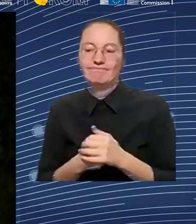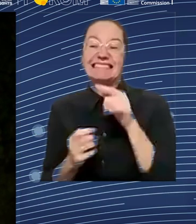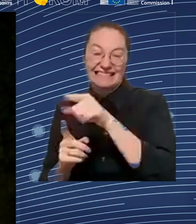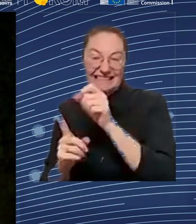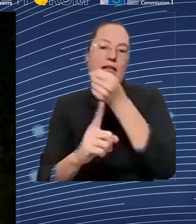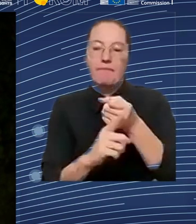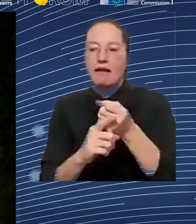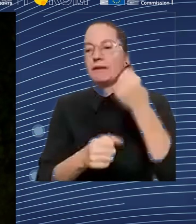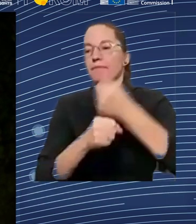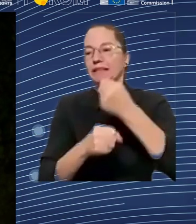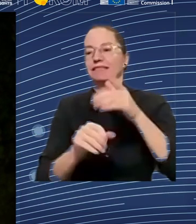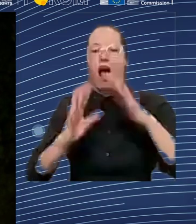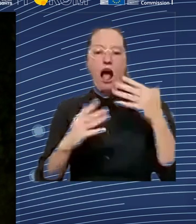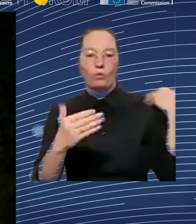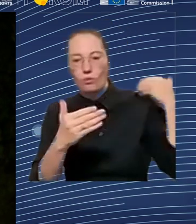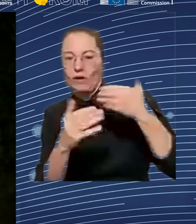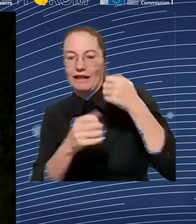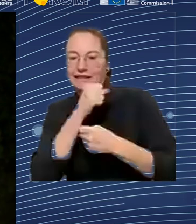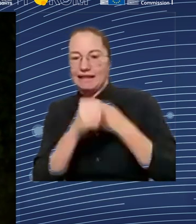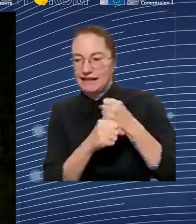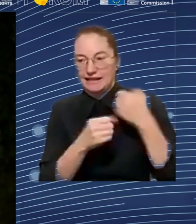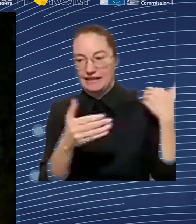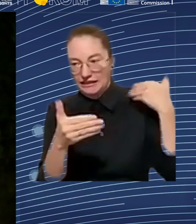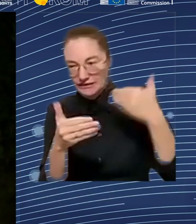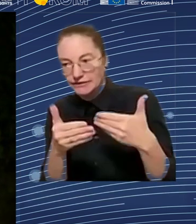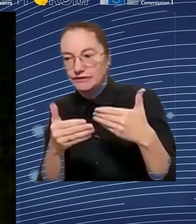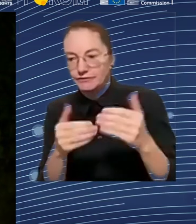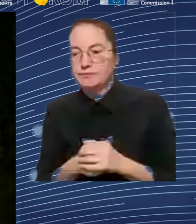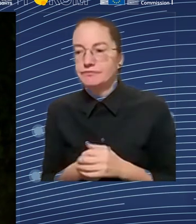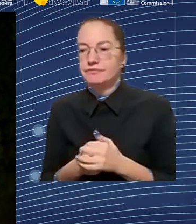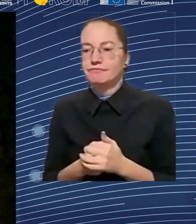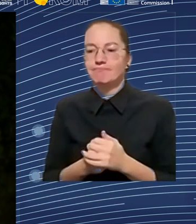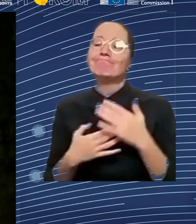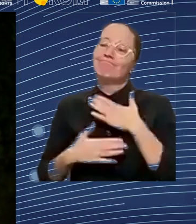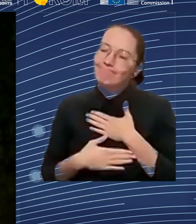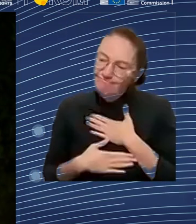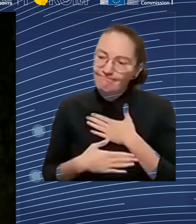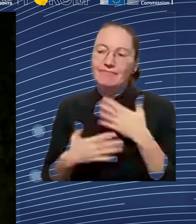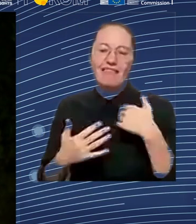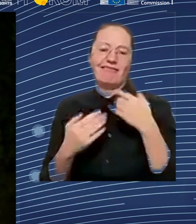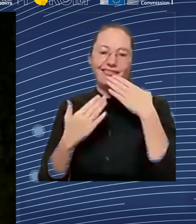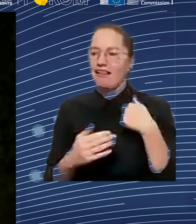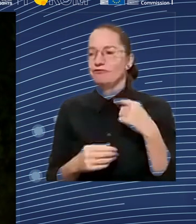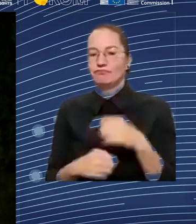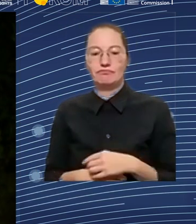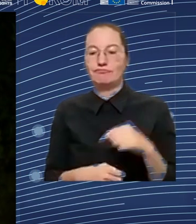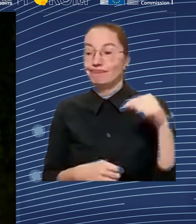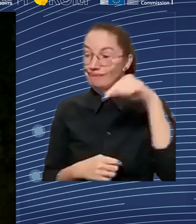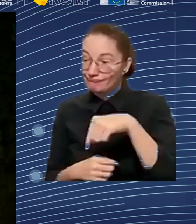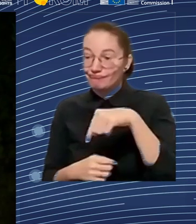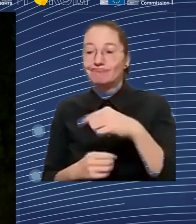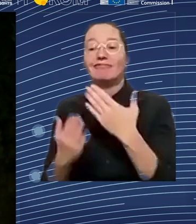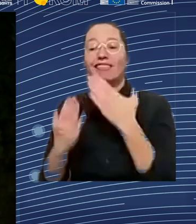shortages this year is very necessary. And for the last year in business Europe, we've been really raising this issue as a key